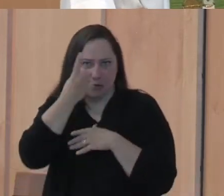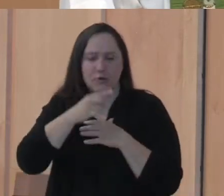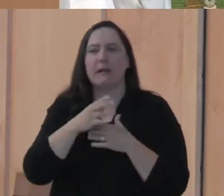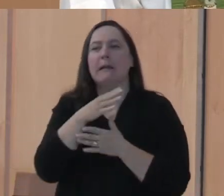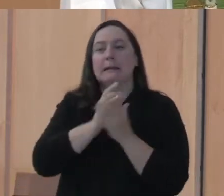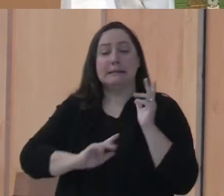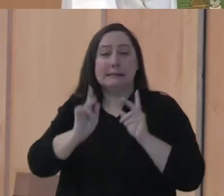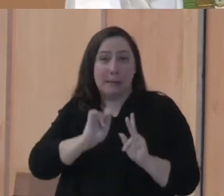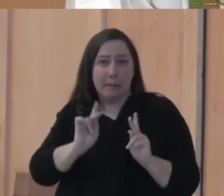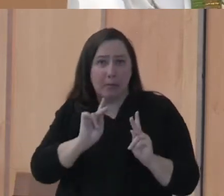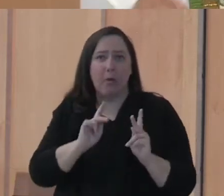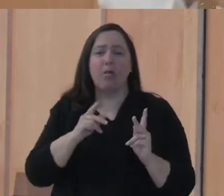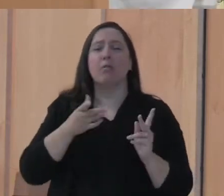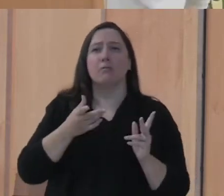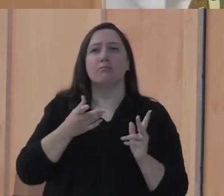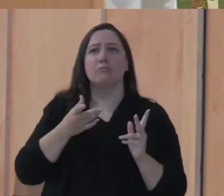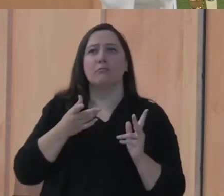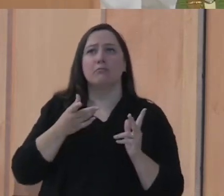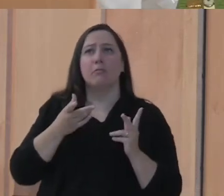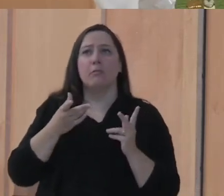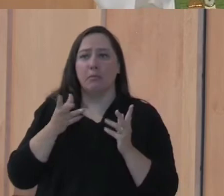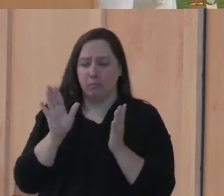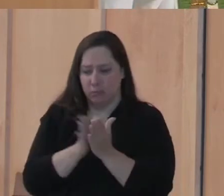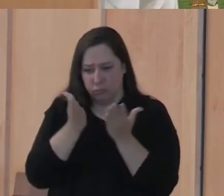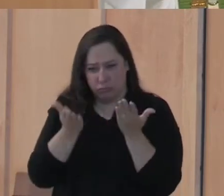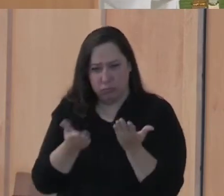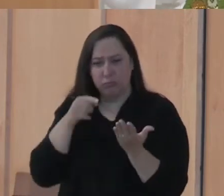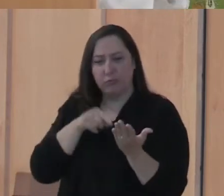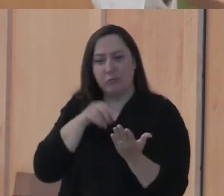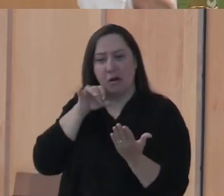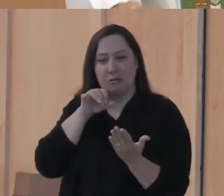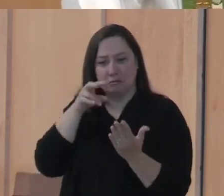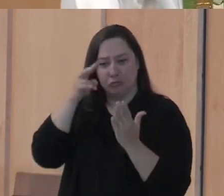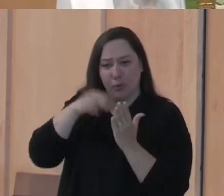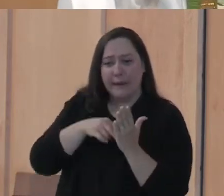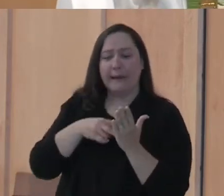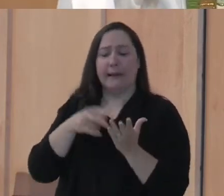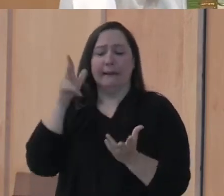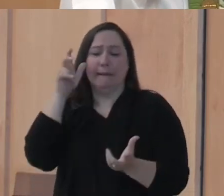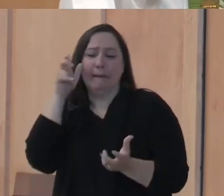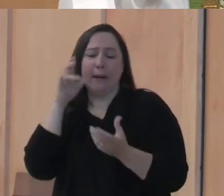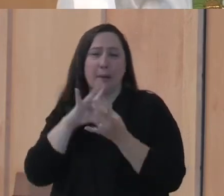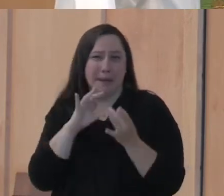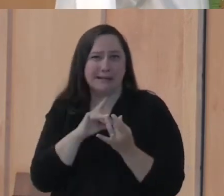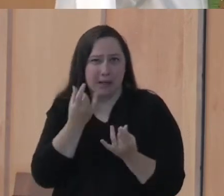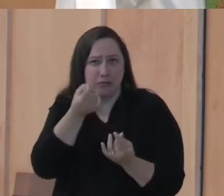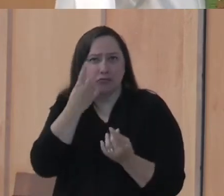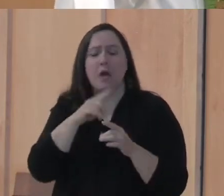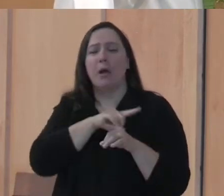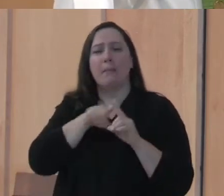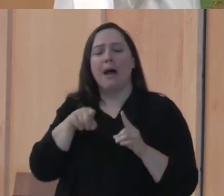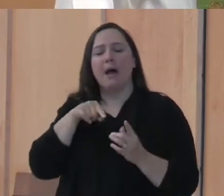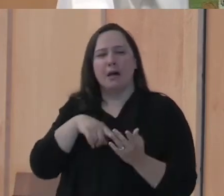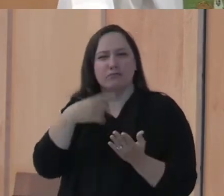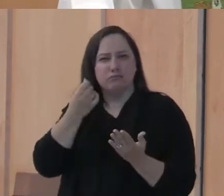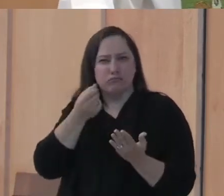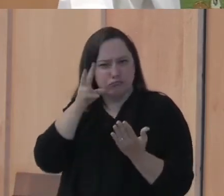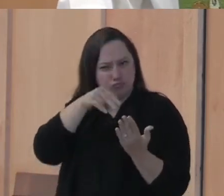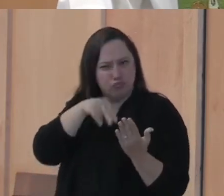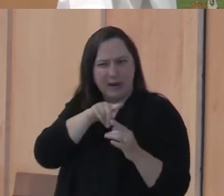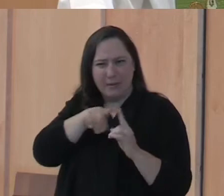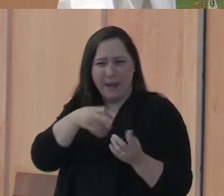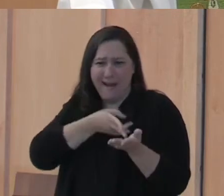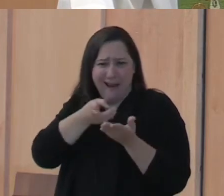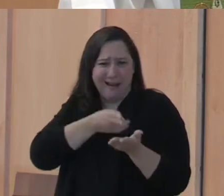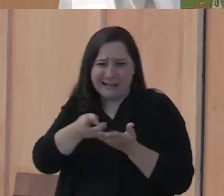Some people, they do open up God's word. They do either read or hear the message that's there, but they honestly don't understand what